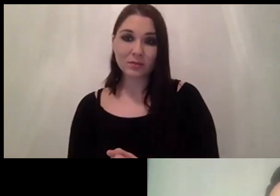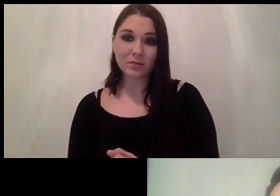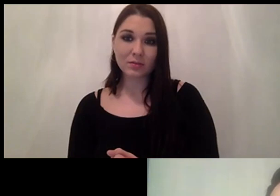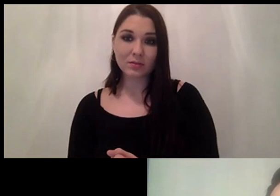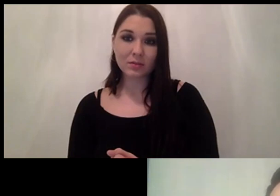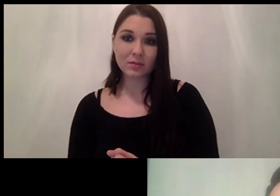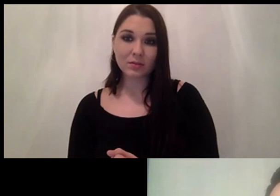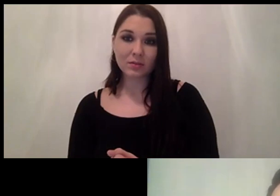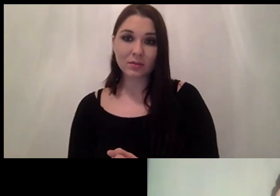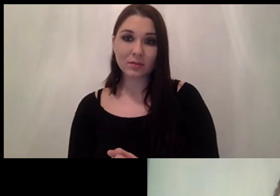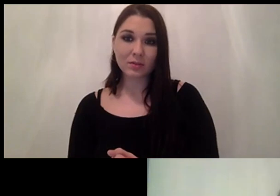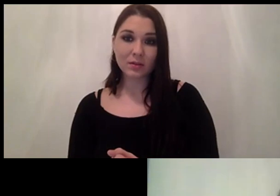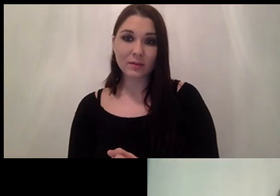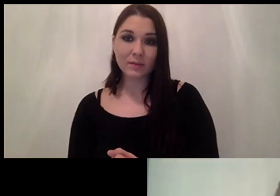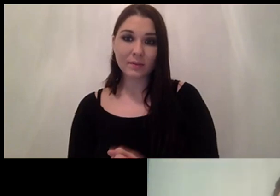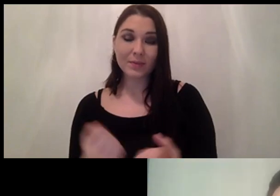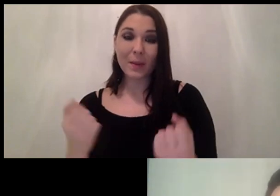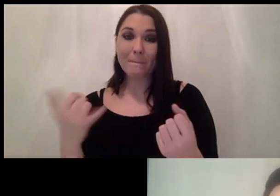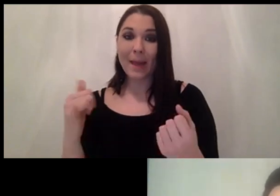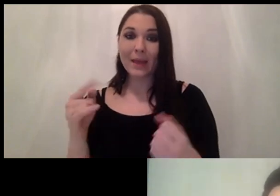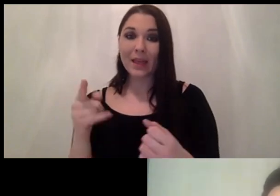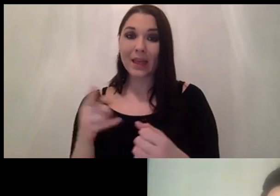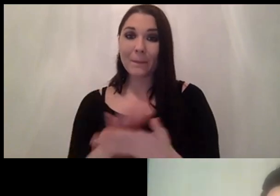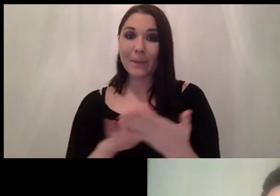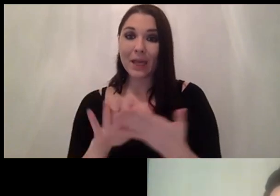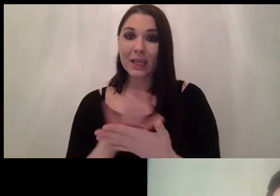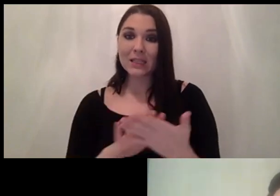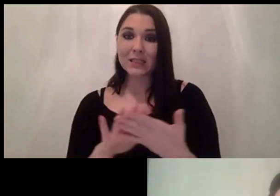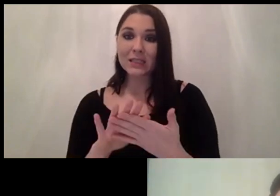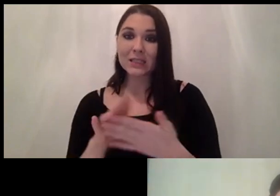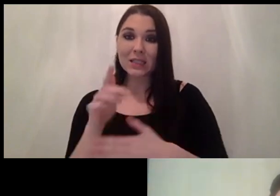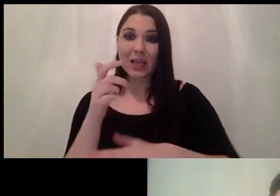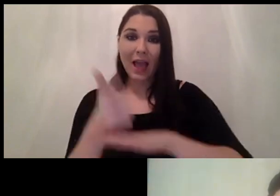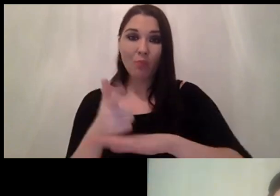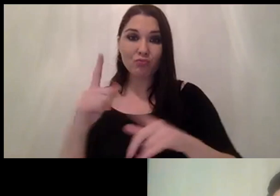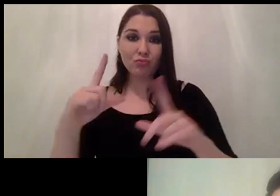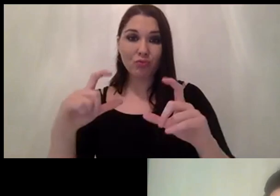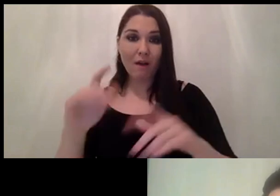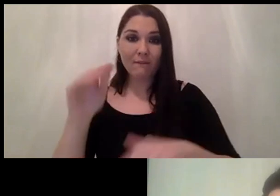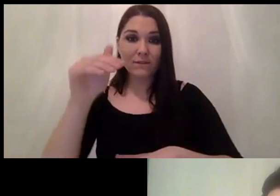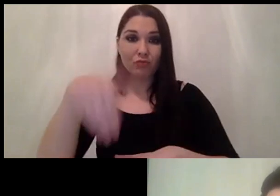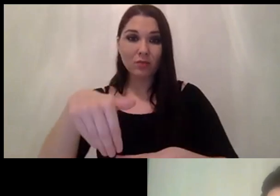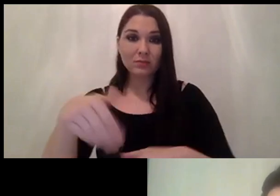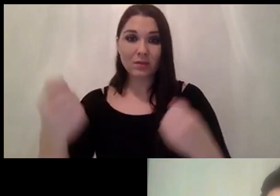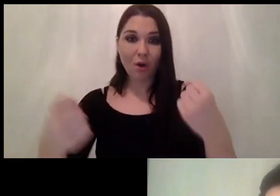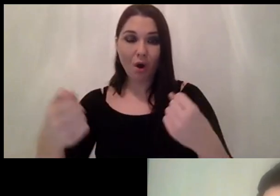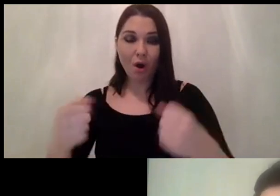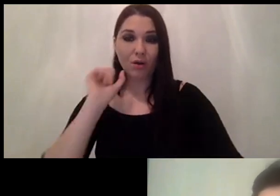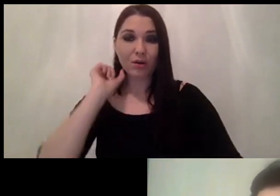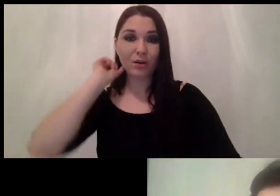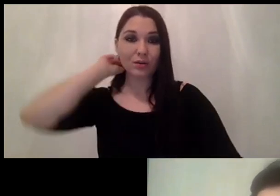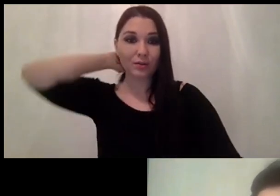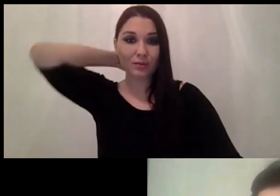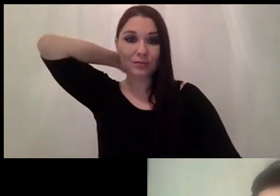so so so maybe he means like the the cameras are installed like in the front bumpers to for